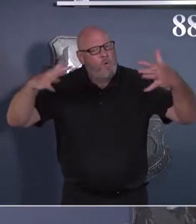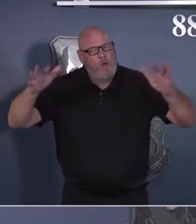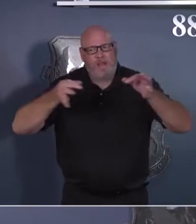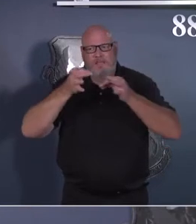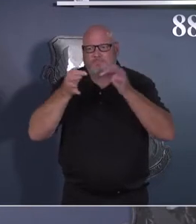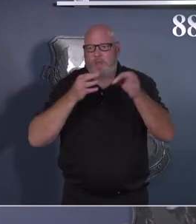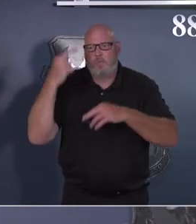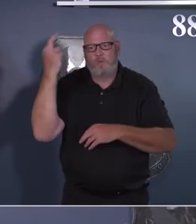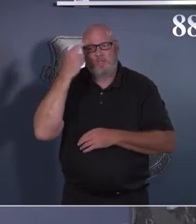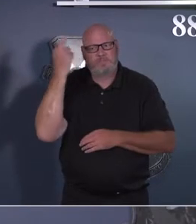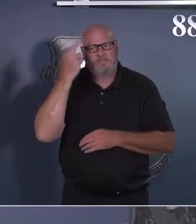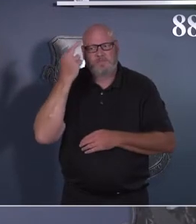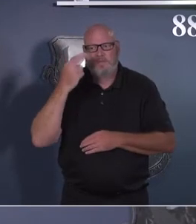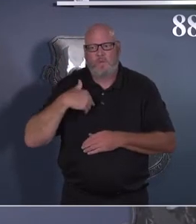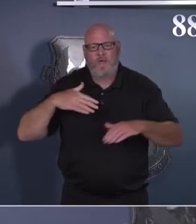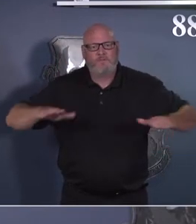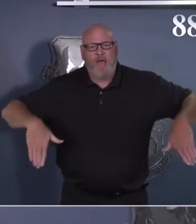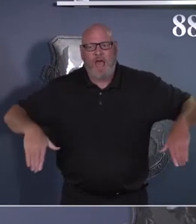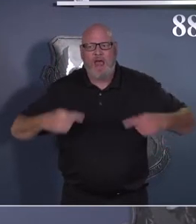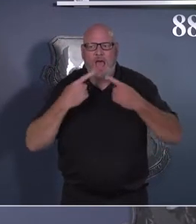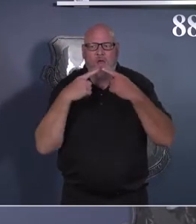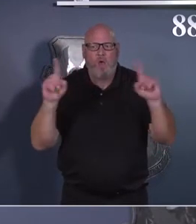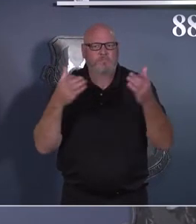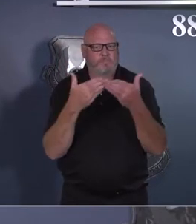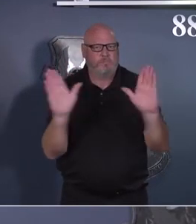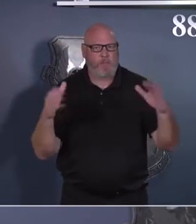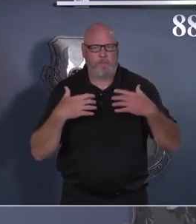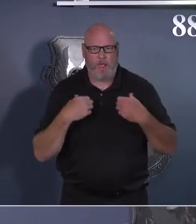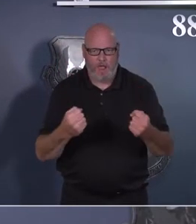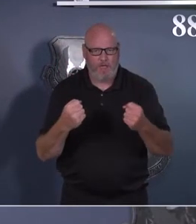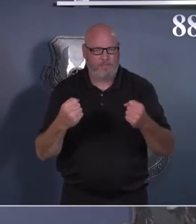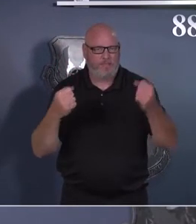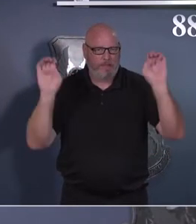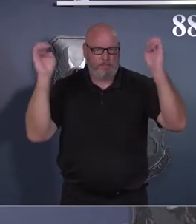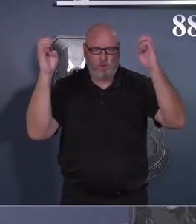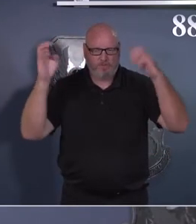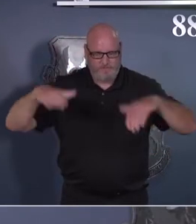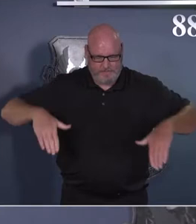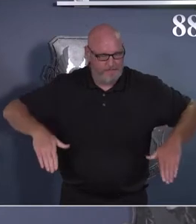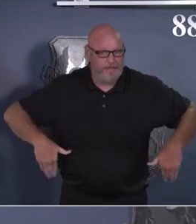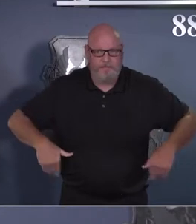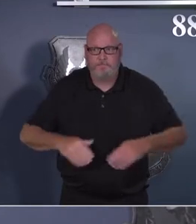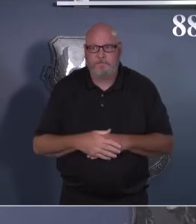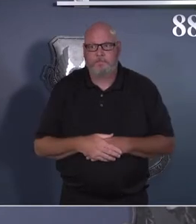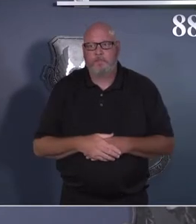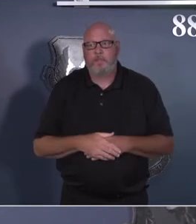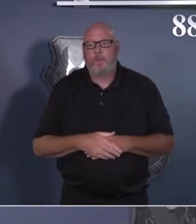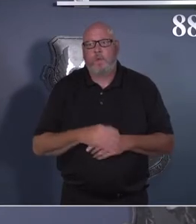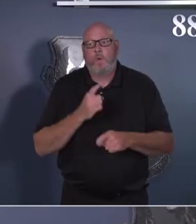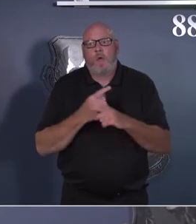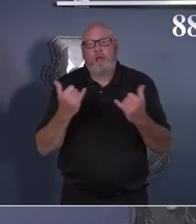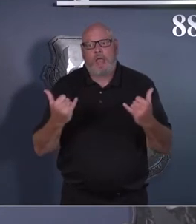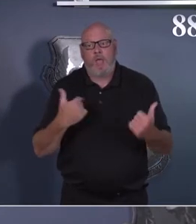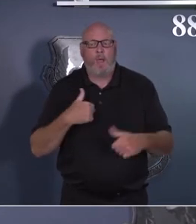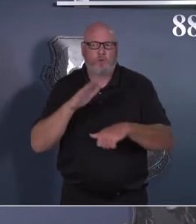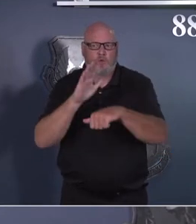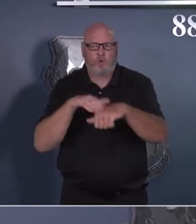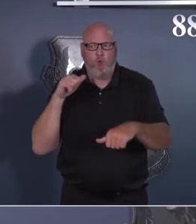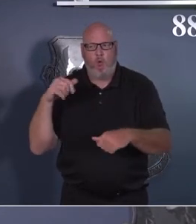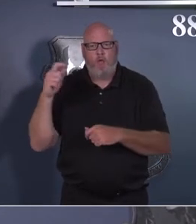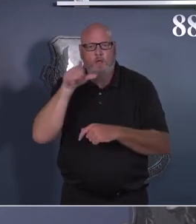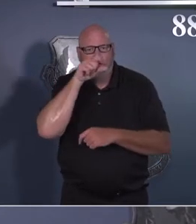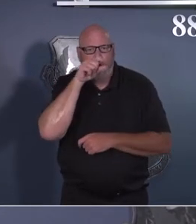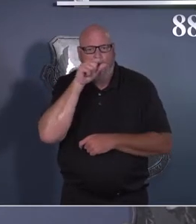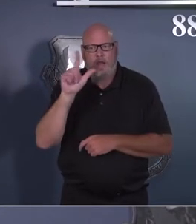to Colonel Lyons, who's going to walk you through a little bit more of the details, the why, what we're seeing, give you some more solid numbers, and then talk about our medical